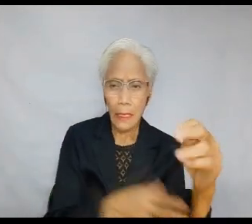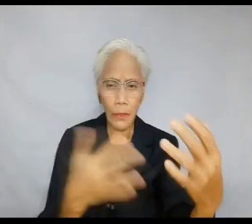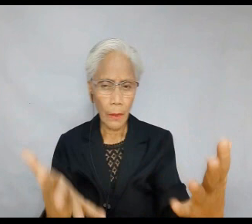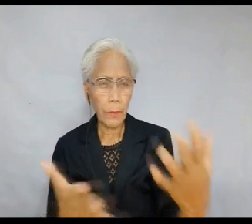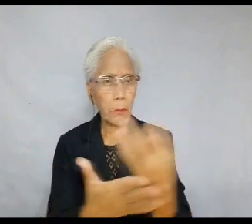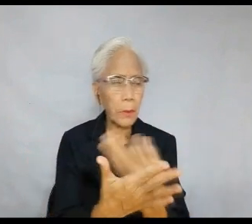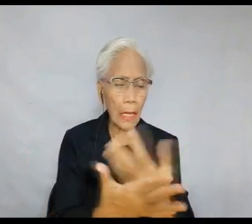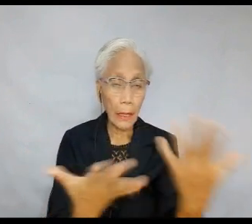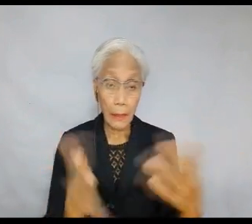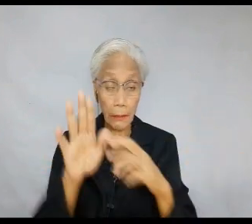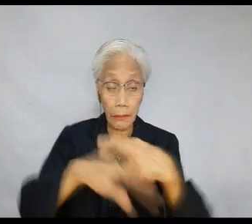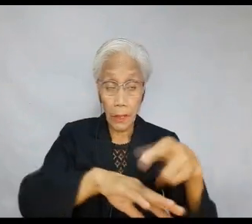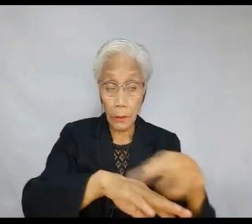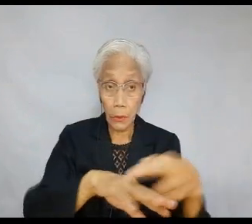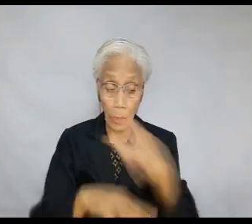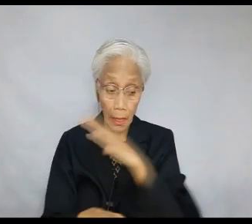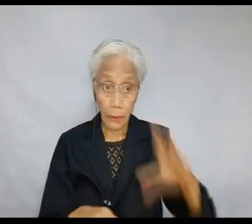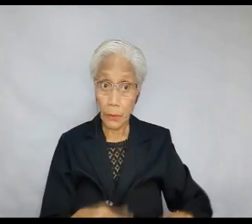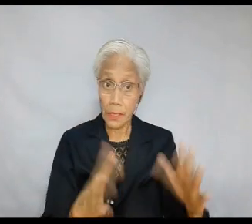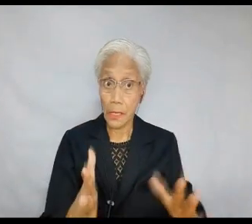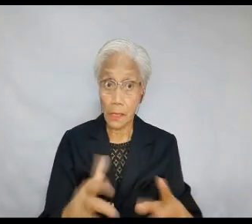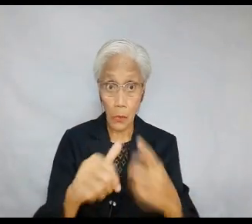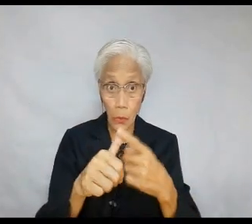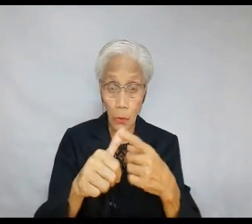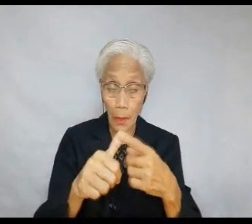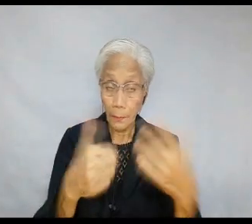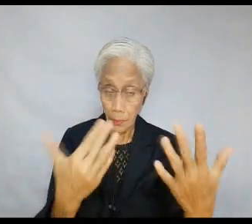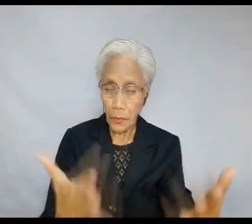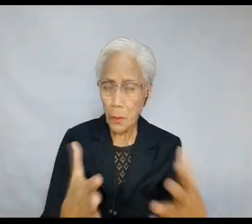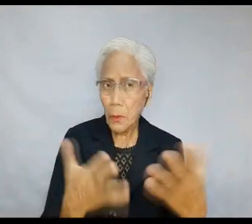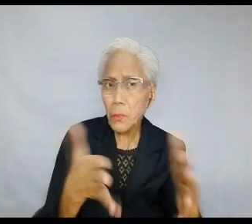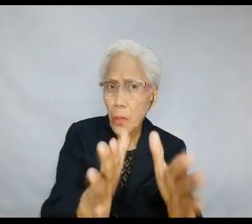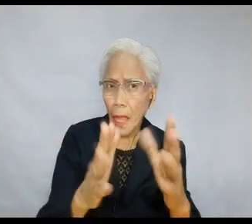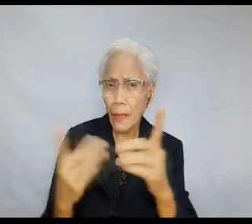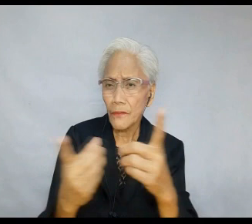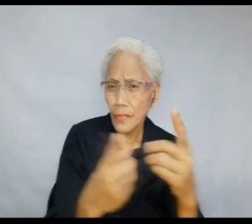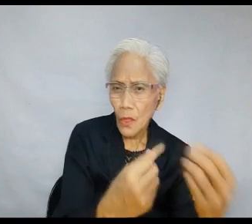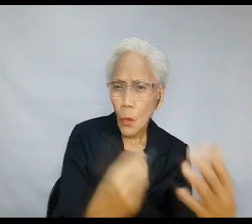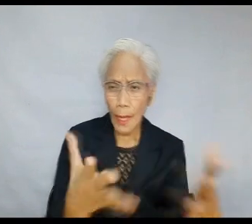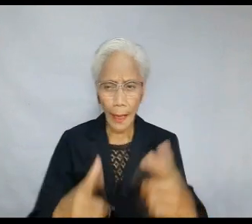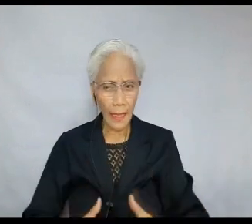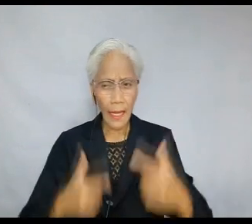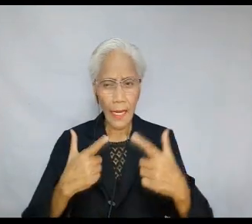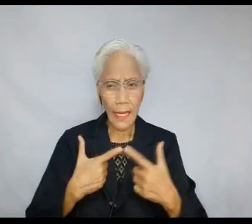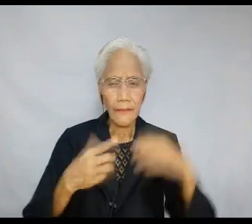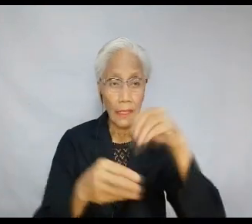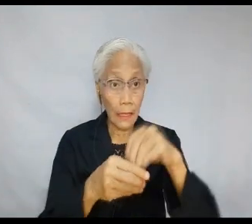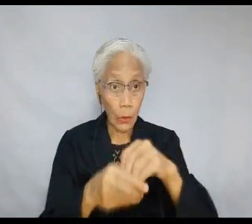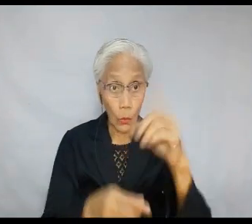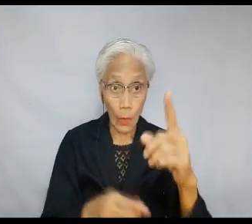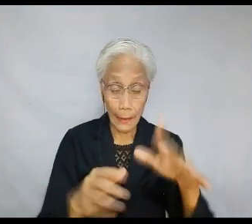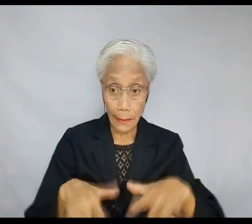at, my Christian fashion we refer to a Christian's, one. Way of doing, making, behaving, and living Christian